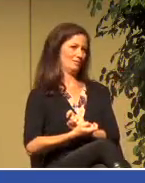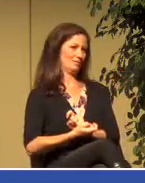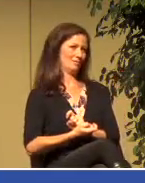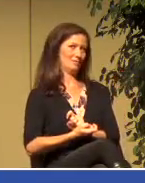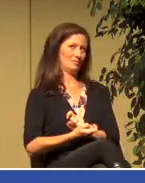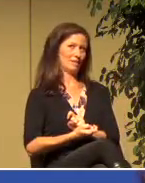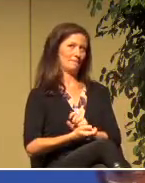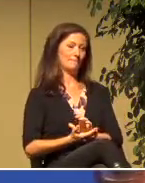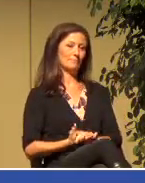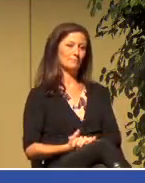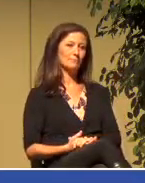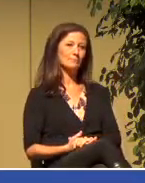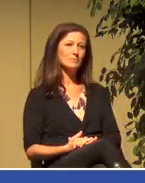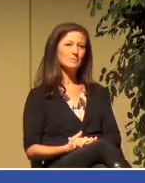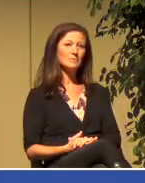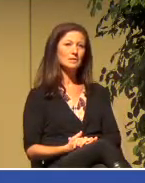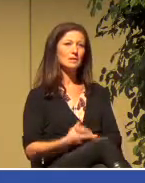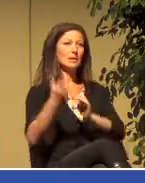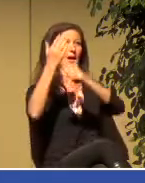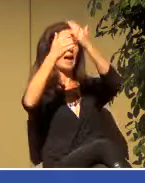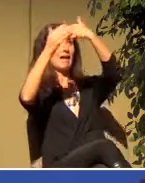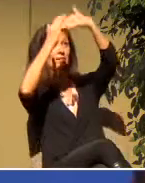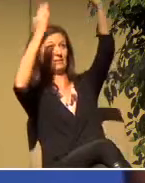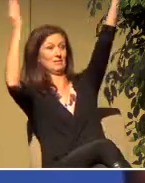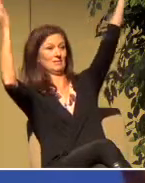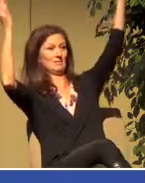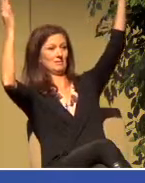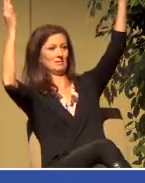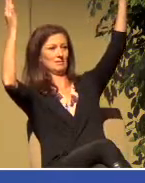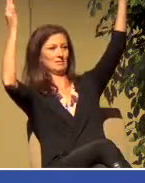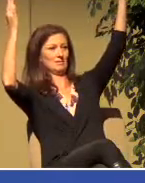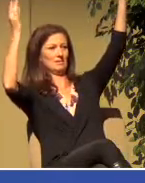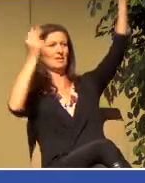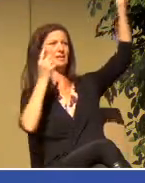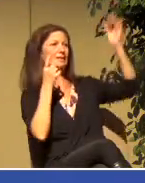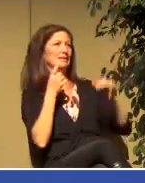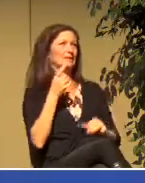From heaven comes this voice.